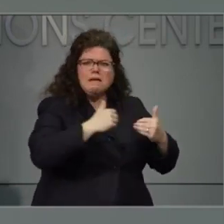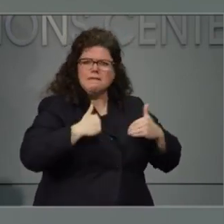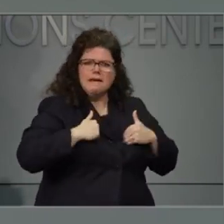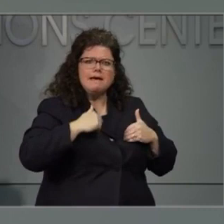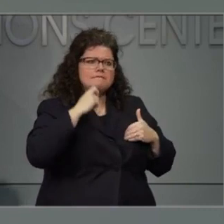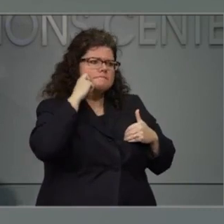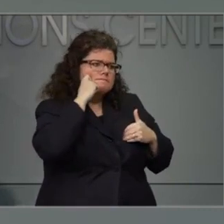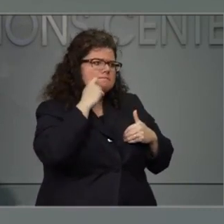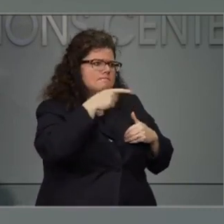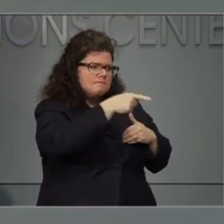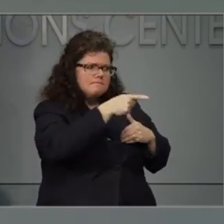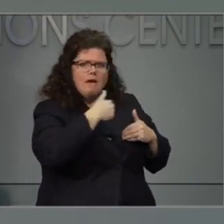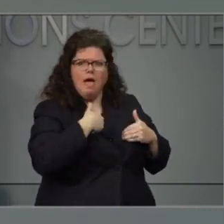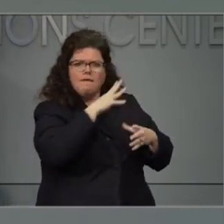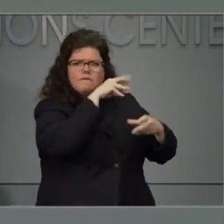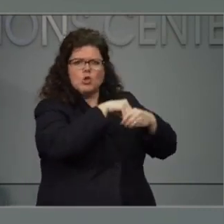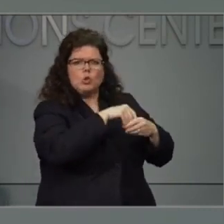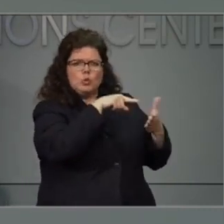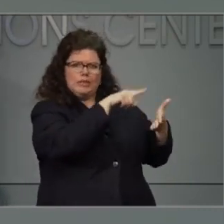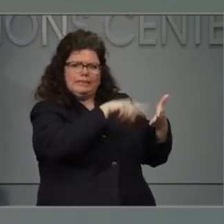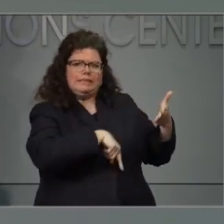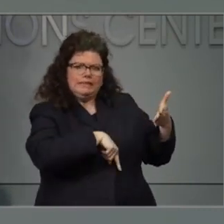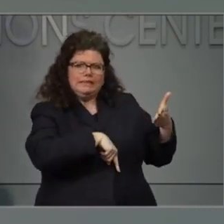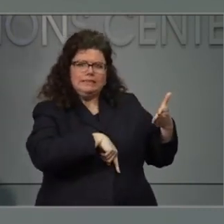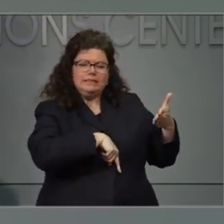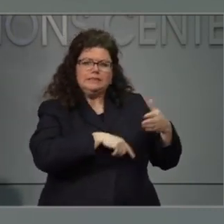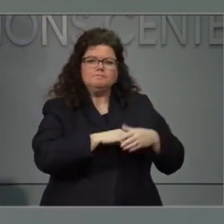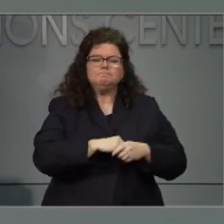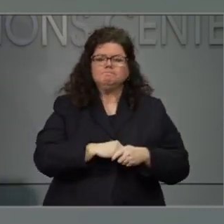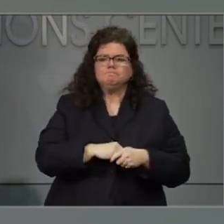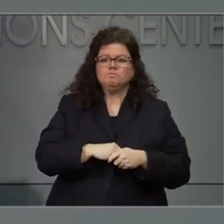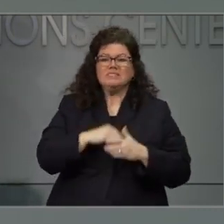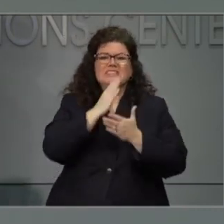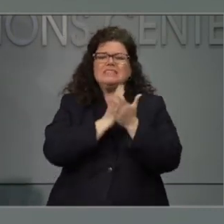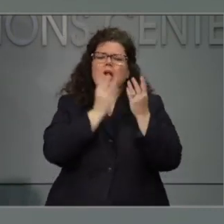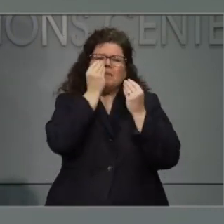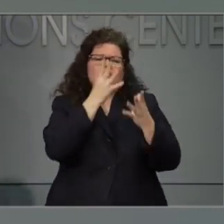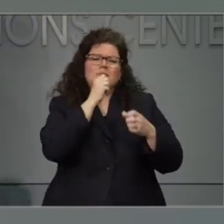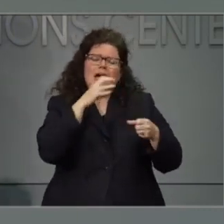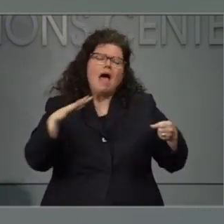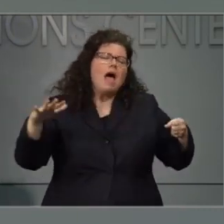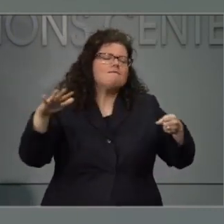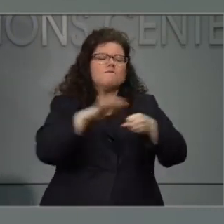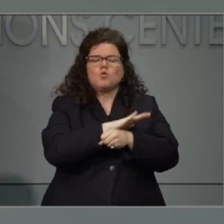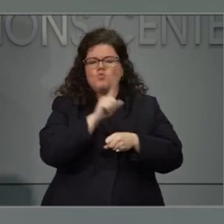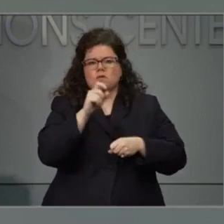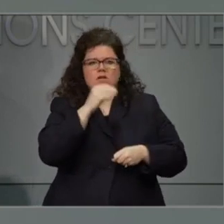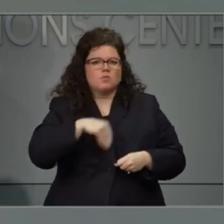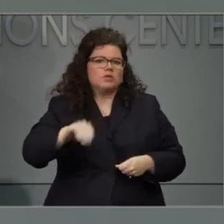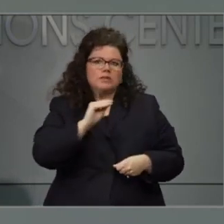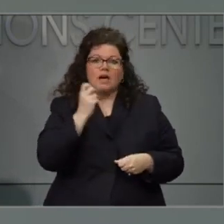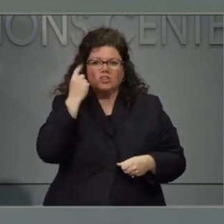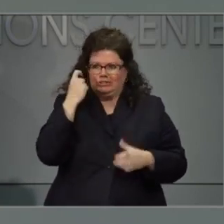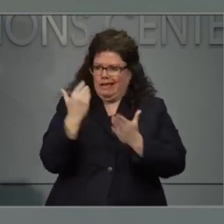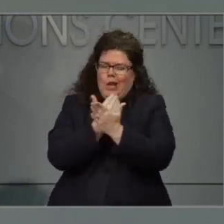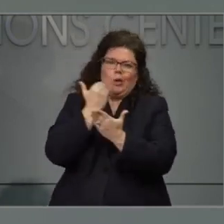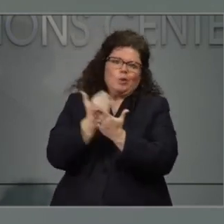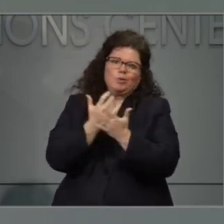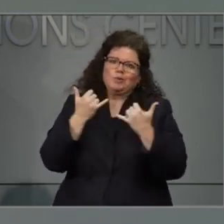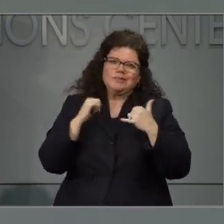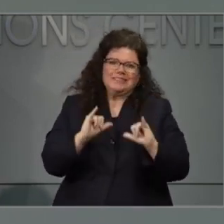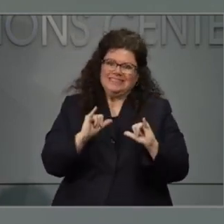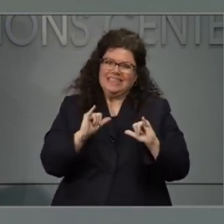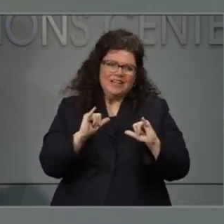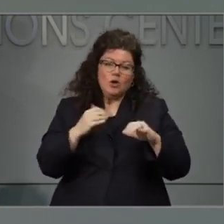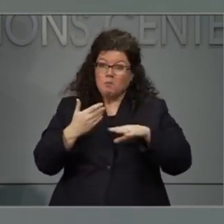data. You will note that there are some gaps in the information. We're only a few weeks into this, so at first we weren't able